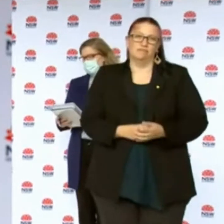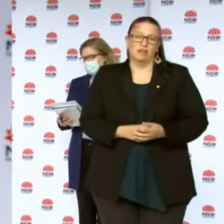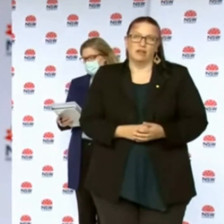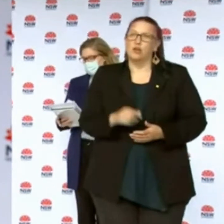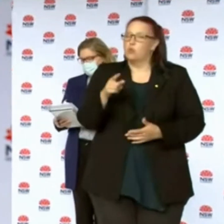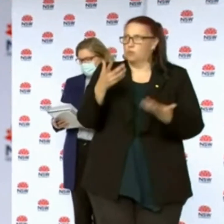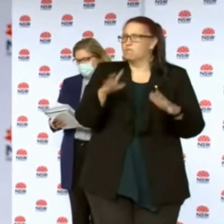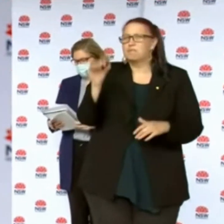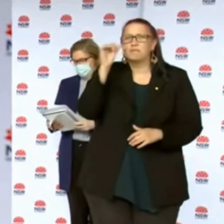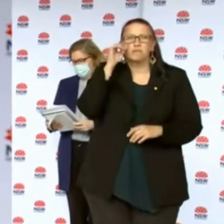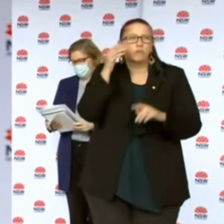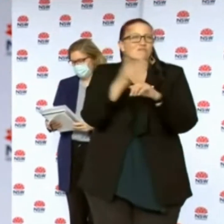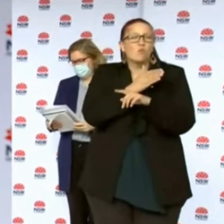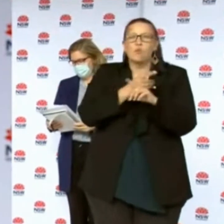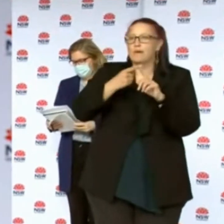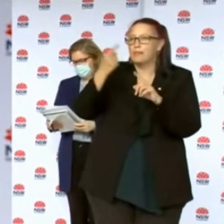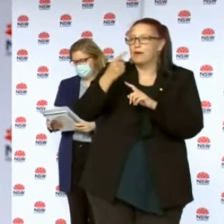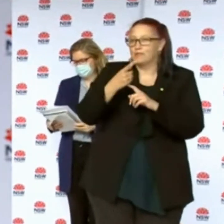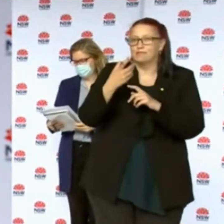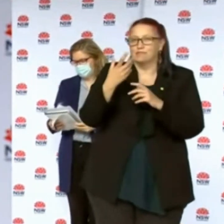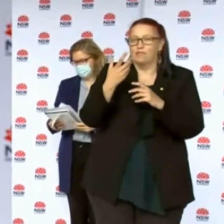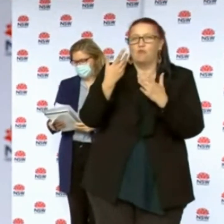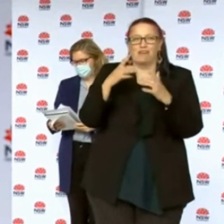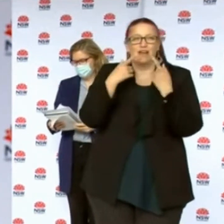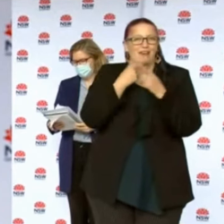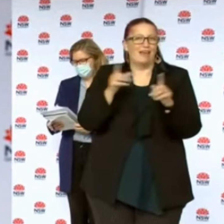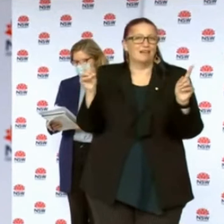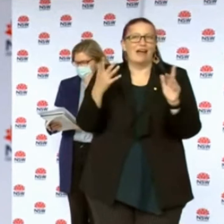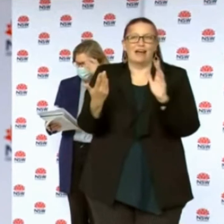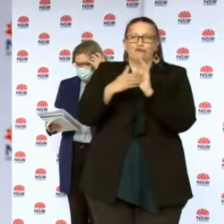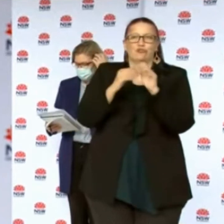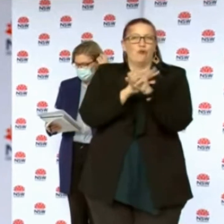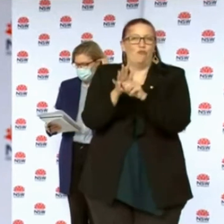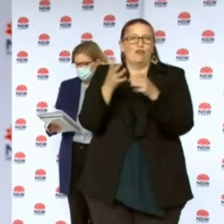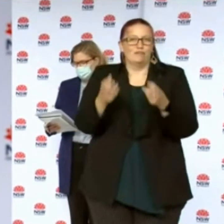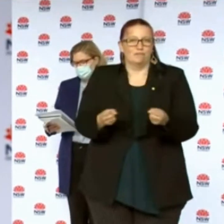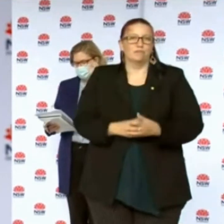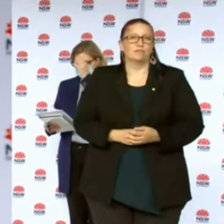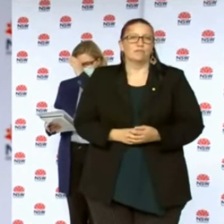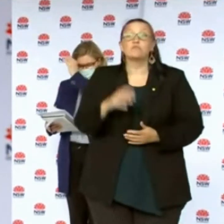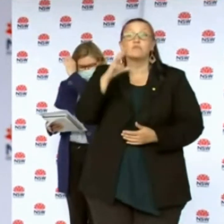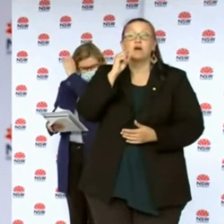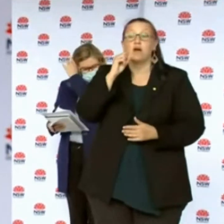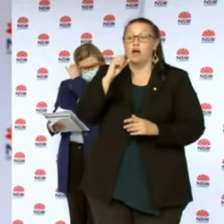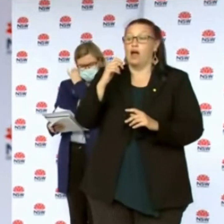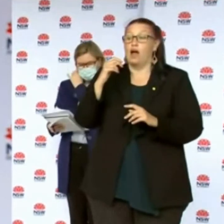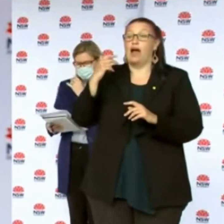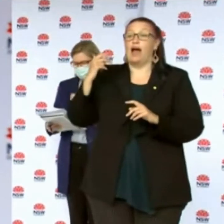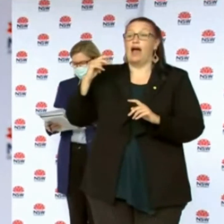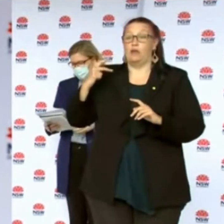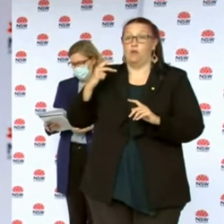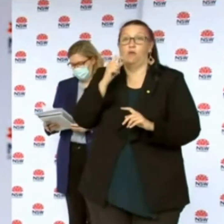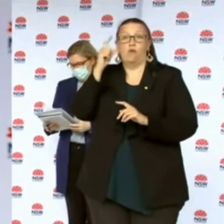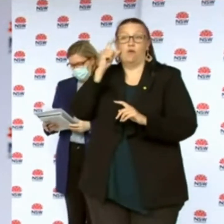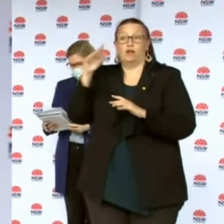Health in relation to the additional cases. Till 8pm last night we had 18 cases for that 24 hour